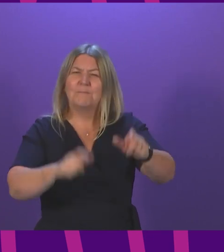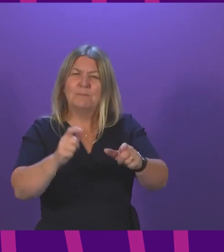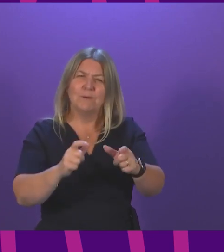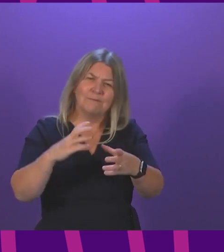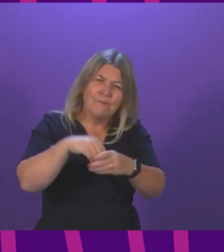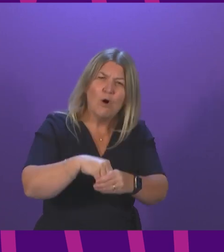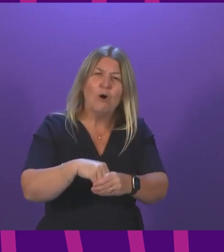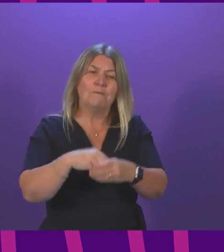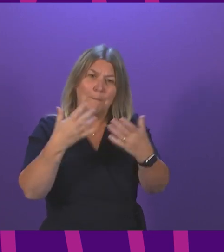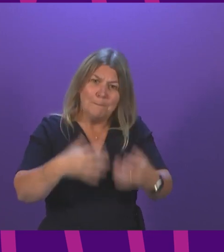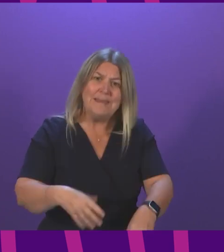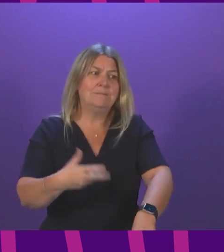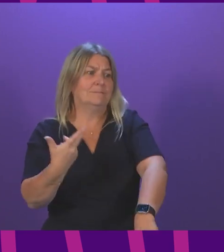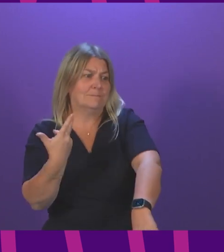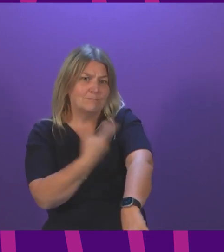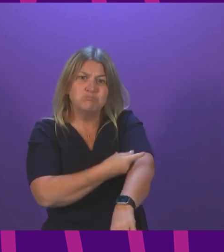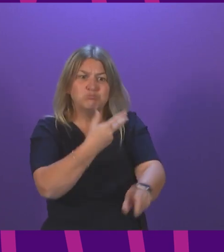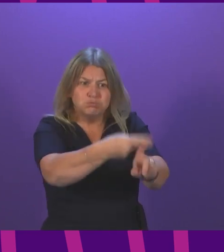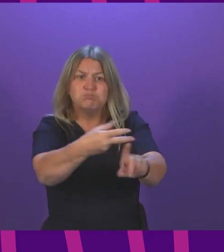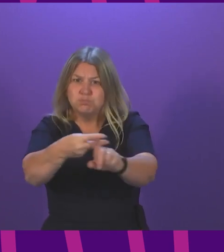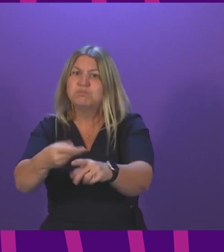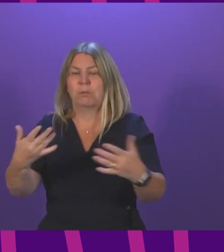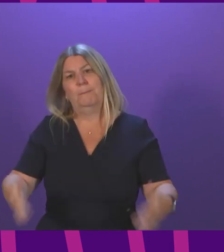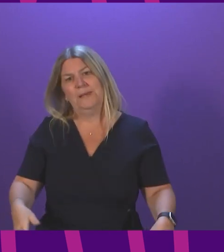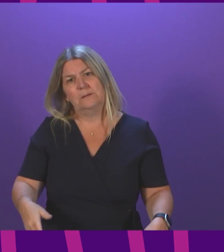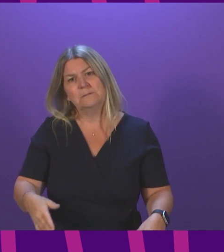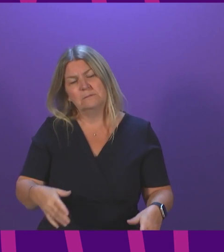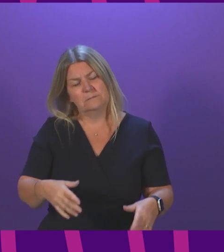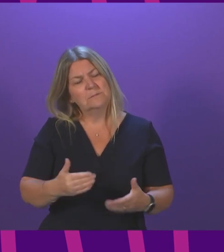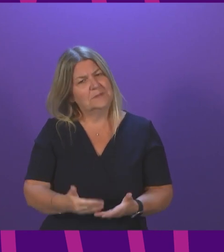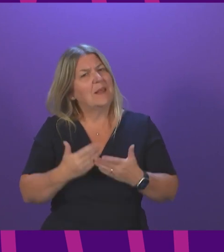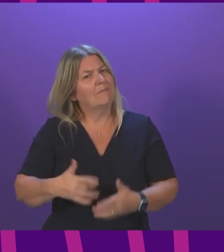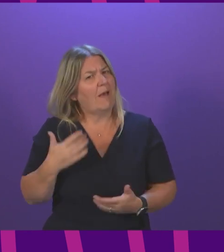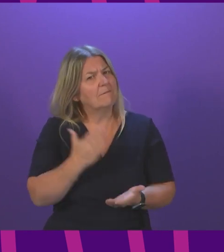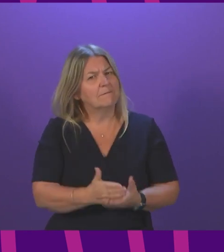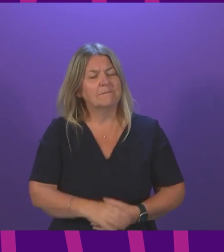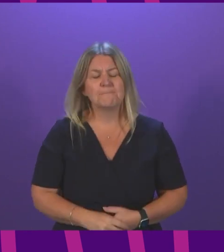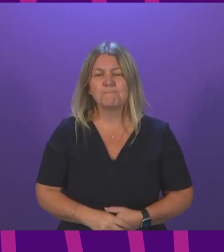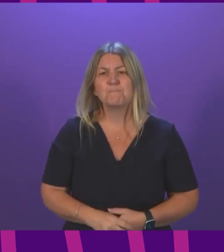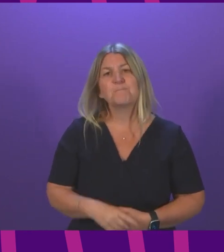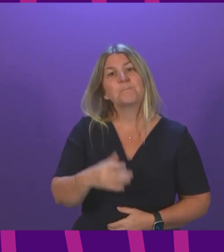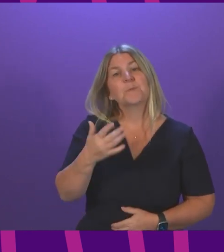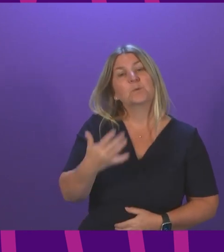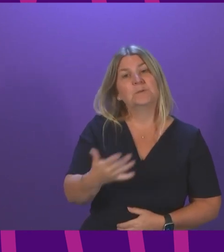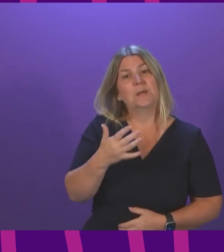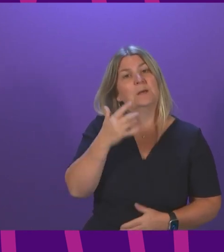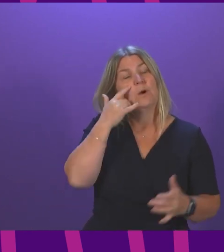in delivering the vaccine programme. It has clearly saved lives and will continue to do so. Cabinet Secretary, today's Audit Scotland report